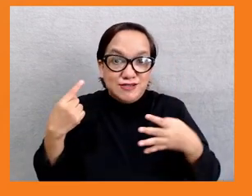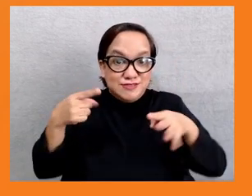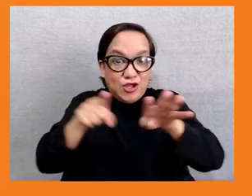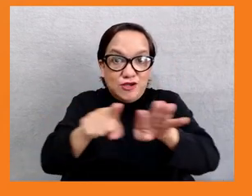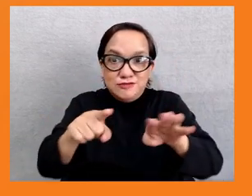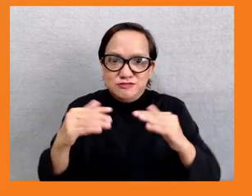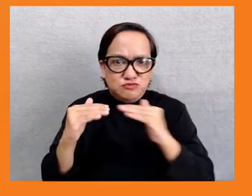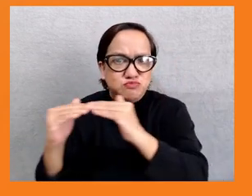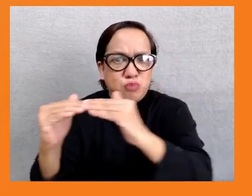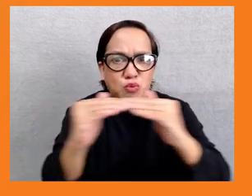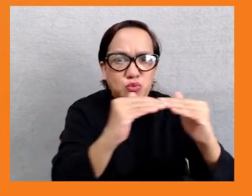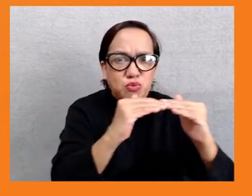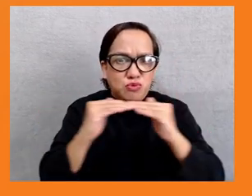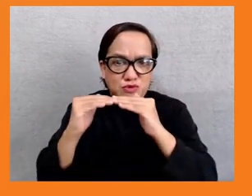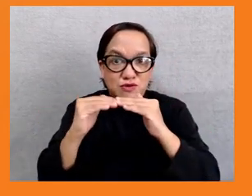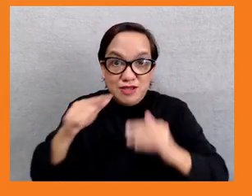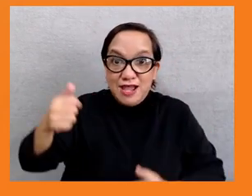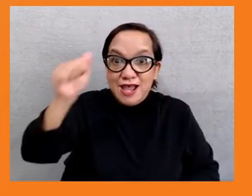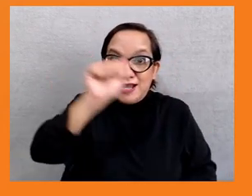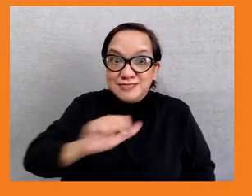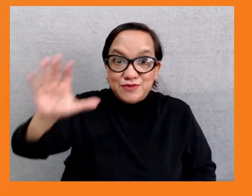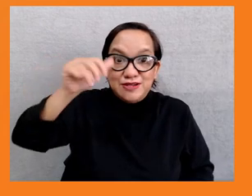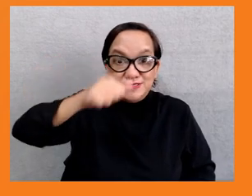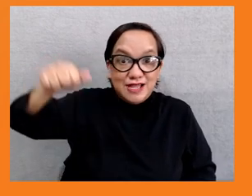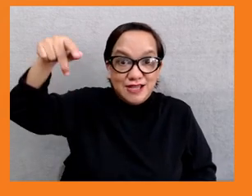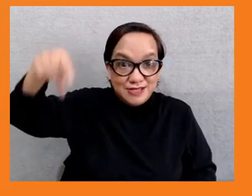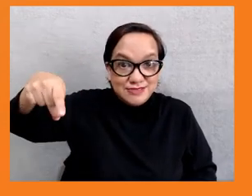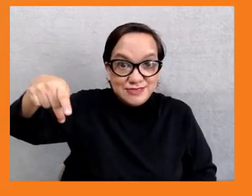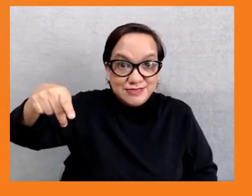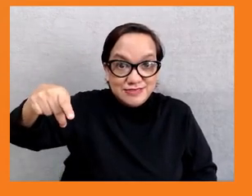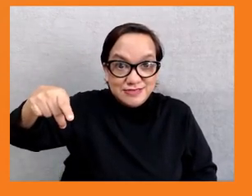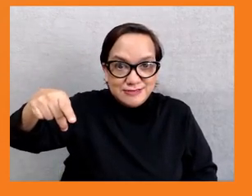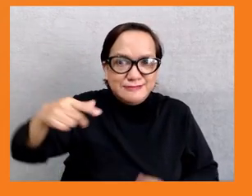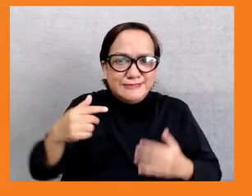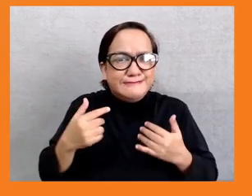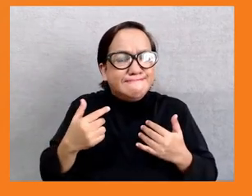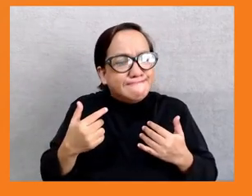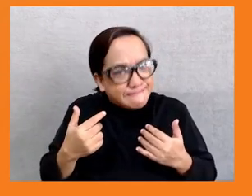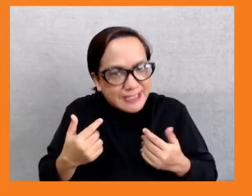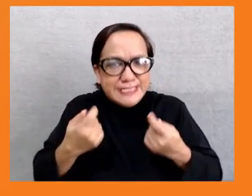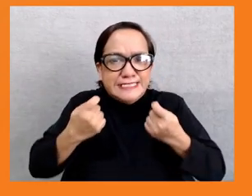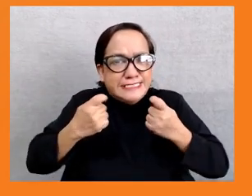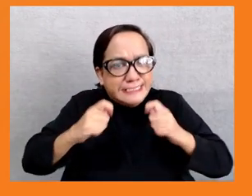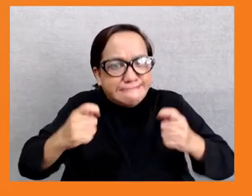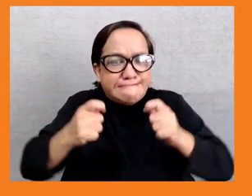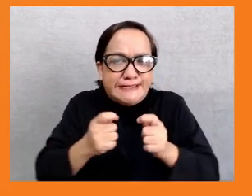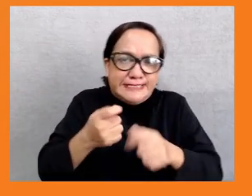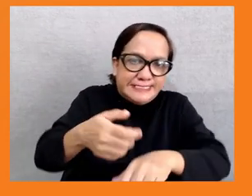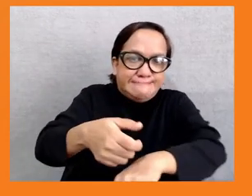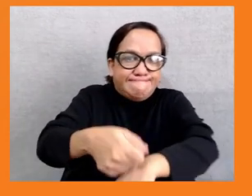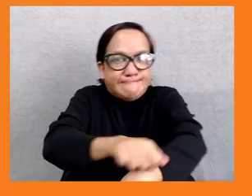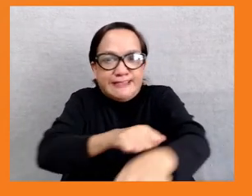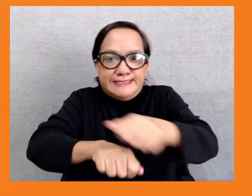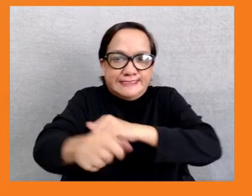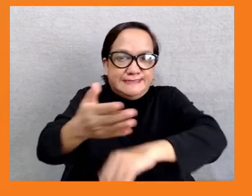Asia's economies are still recovering from the impacts of COVID-19 and faced with rising inequality that challenges the very